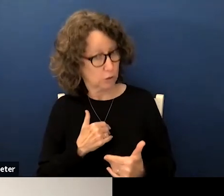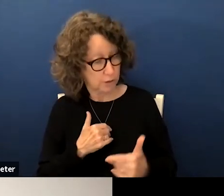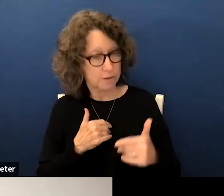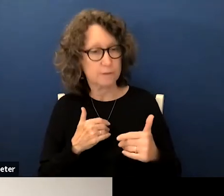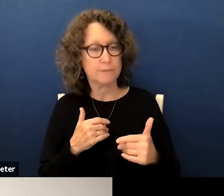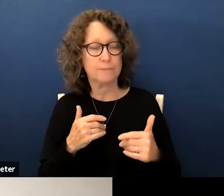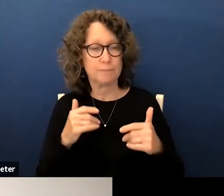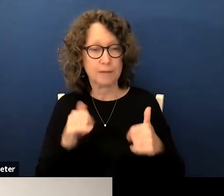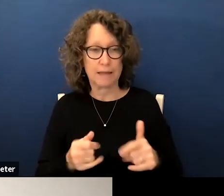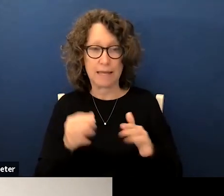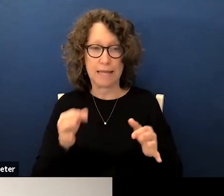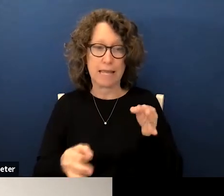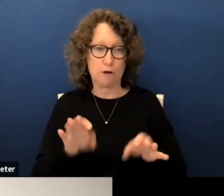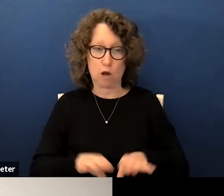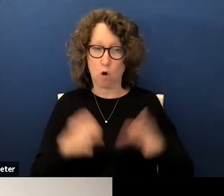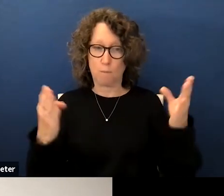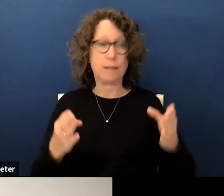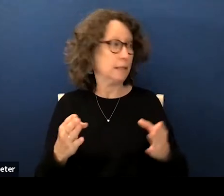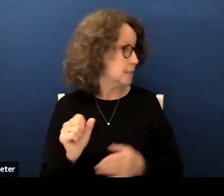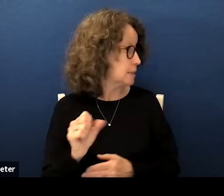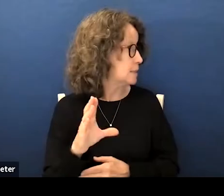hearing begins scott